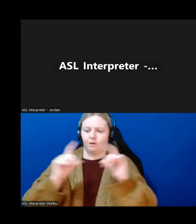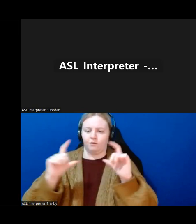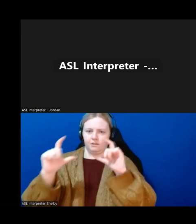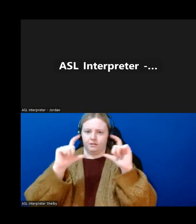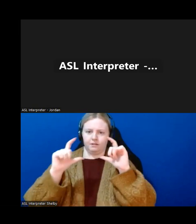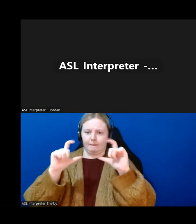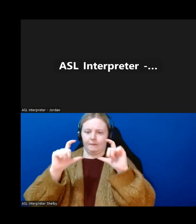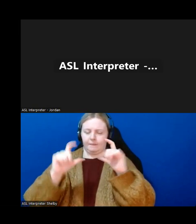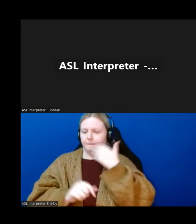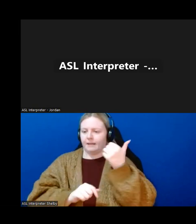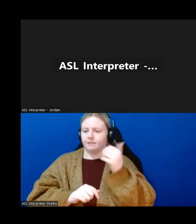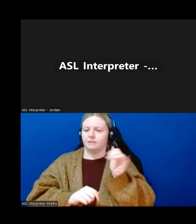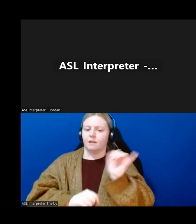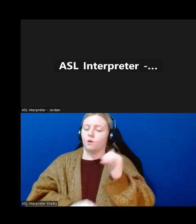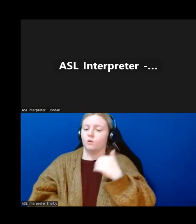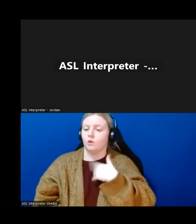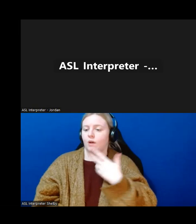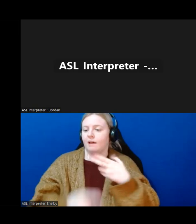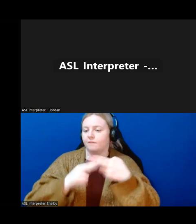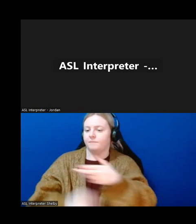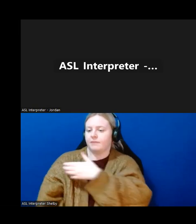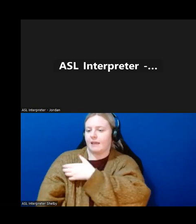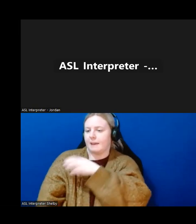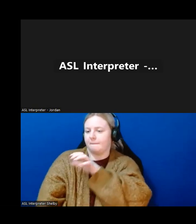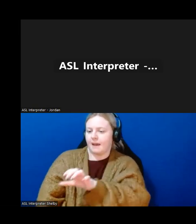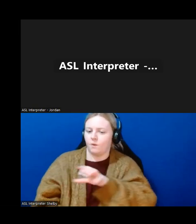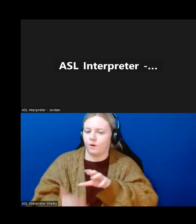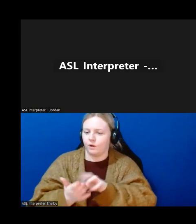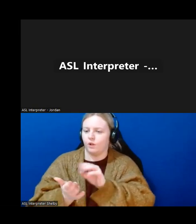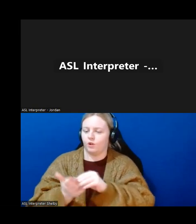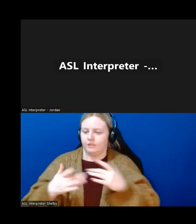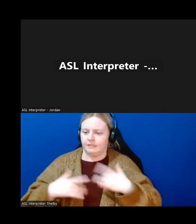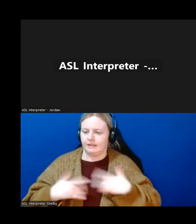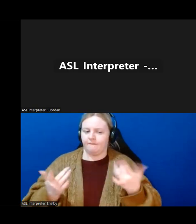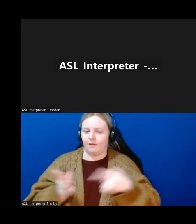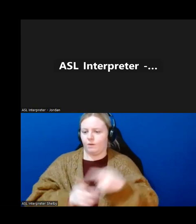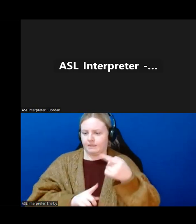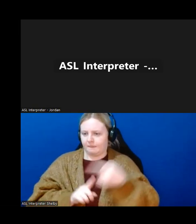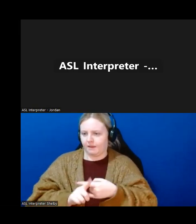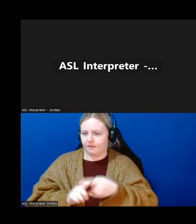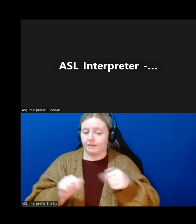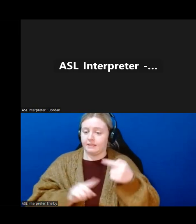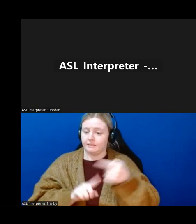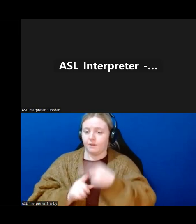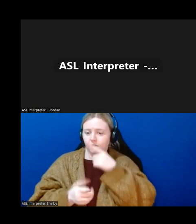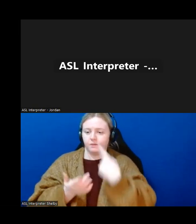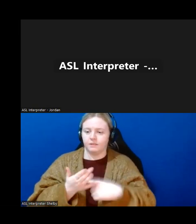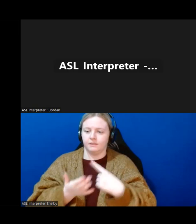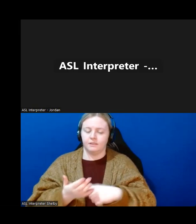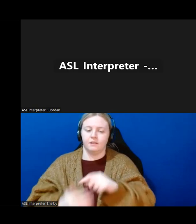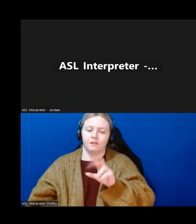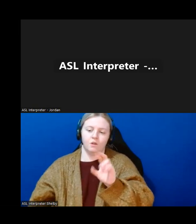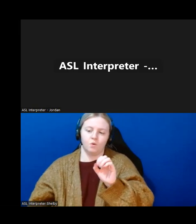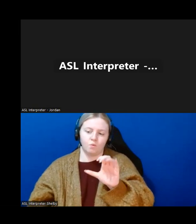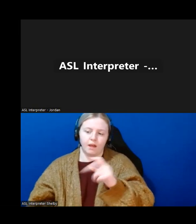empowered learning session that happens once a month. So this month is going to be all about the recreation programs